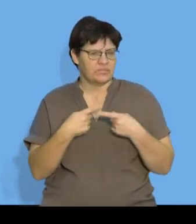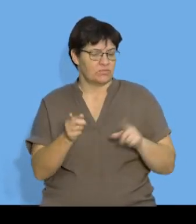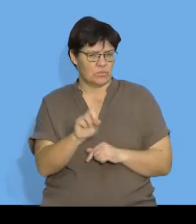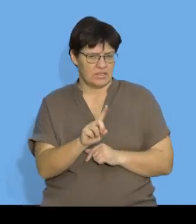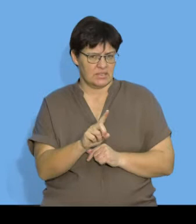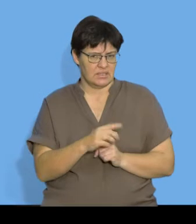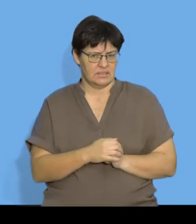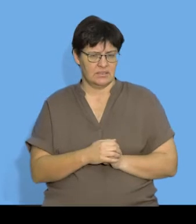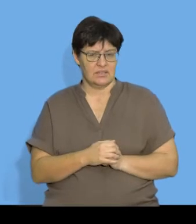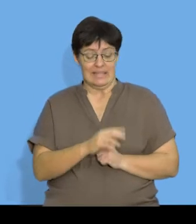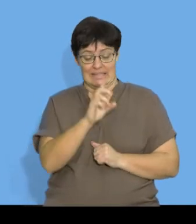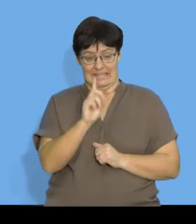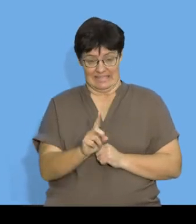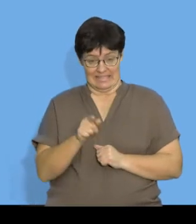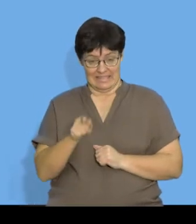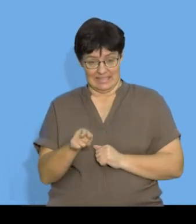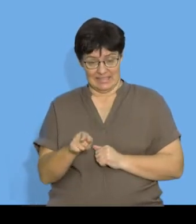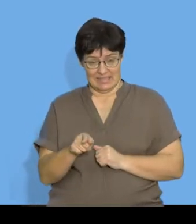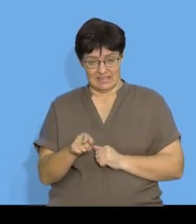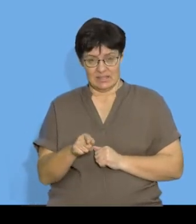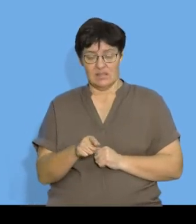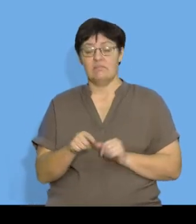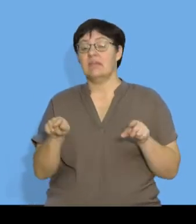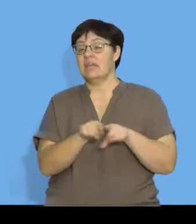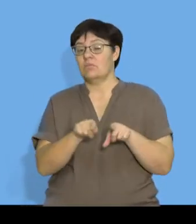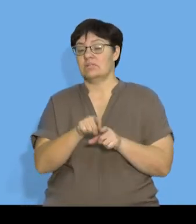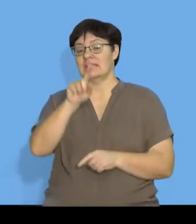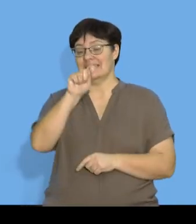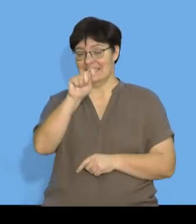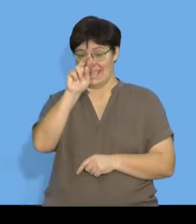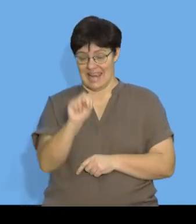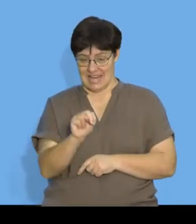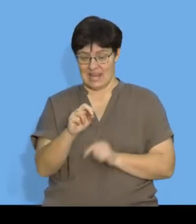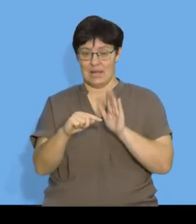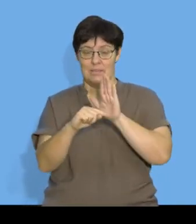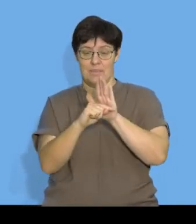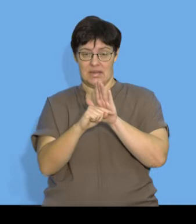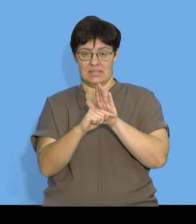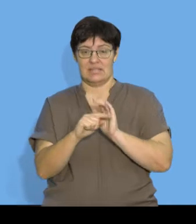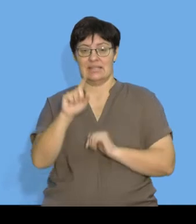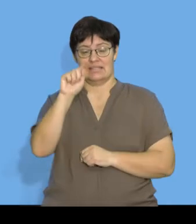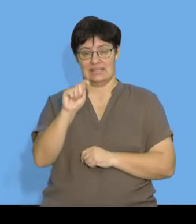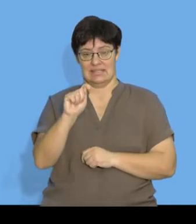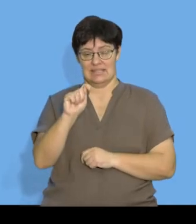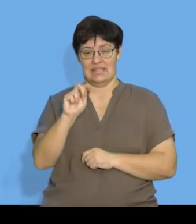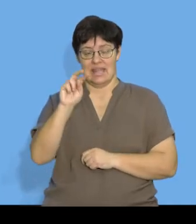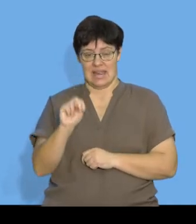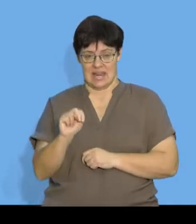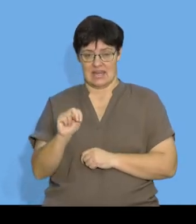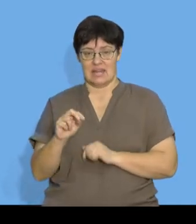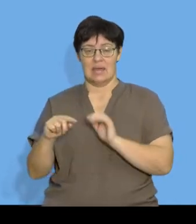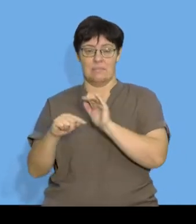that the common difference, D is equal to TN minus TN